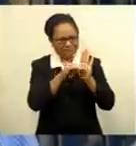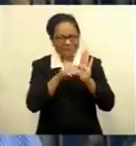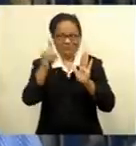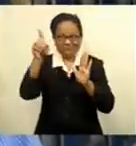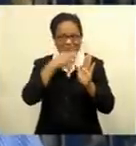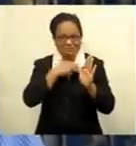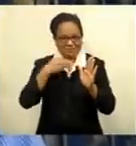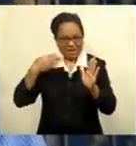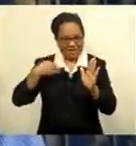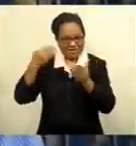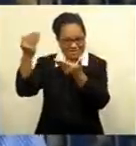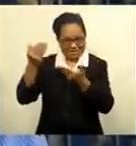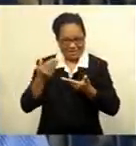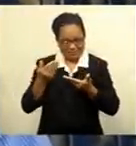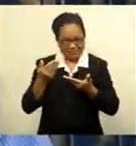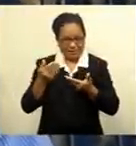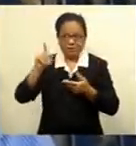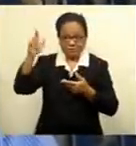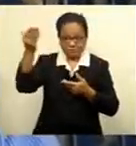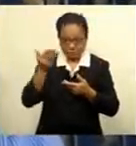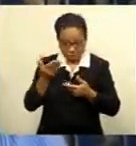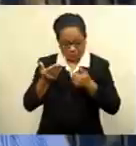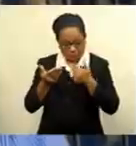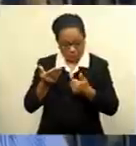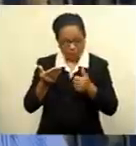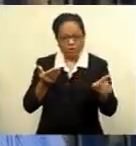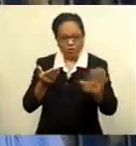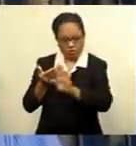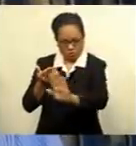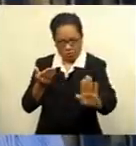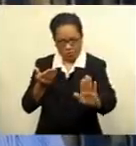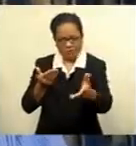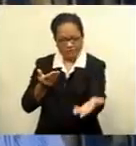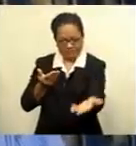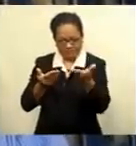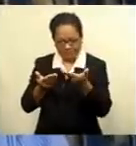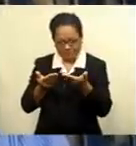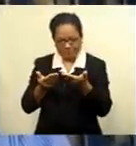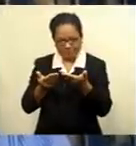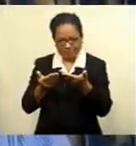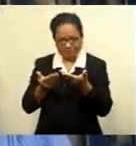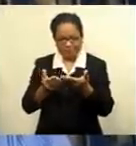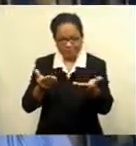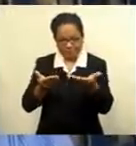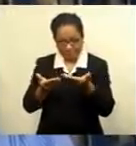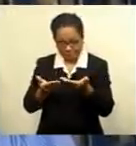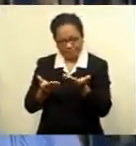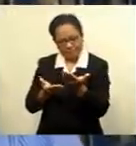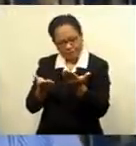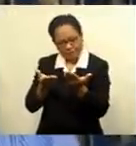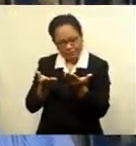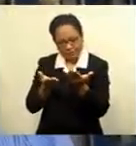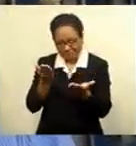We're sending out and asking every NSO to forward us their list of registered